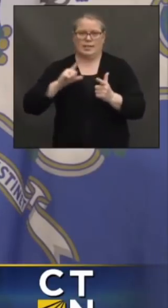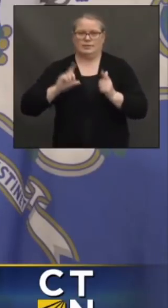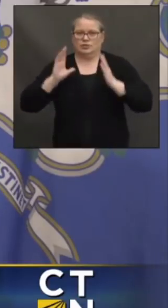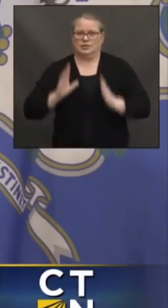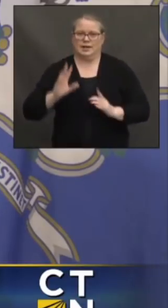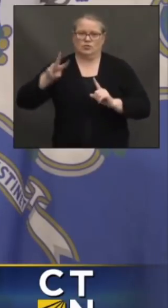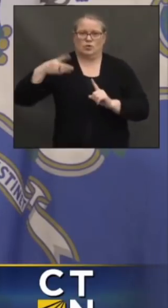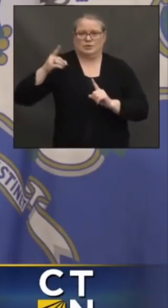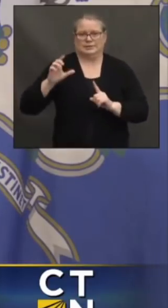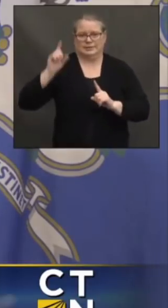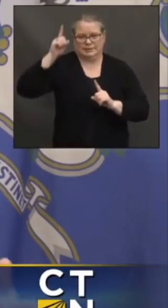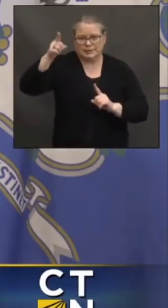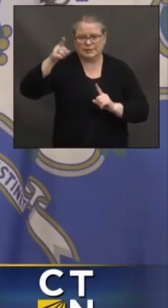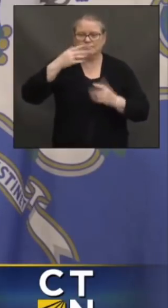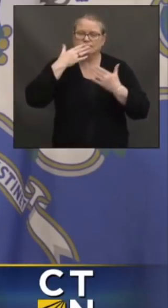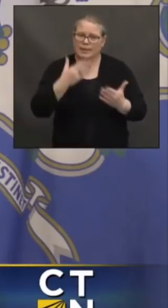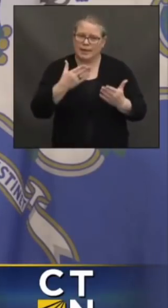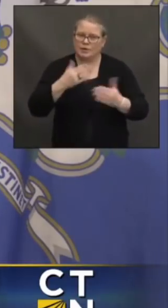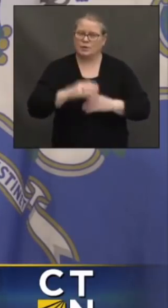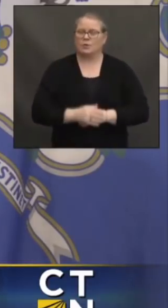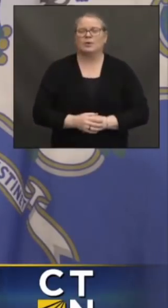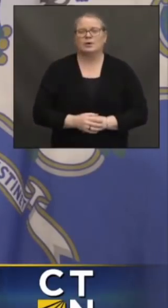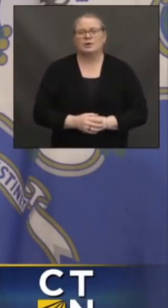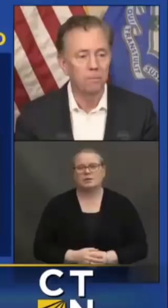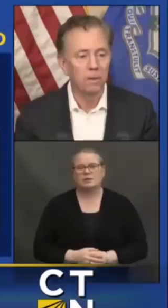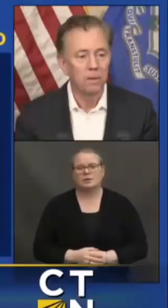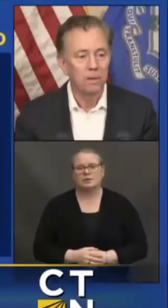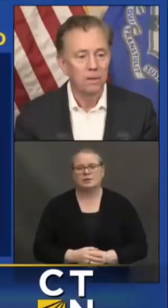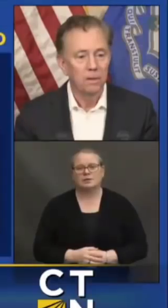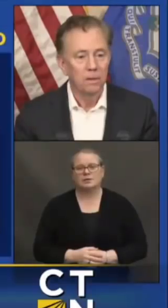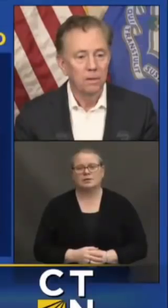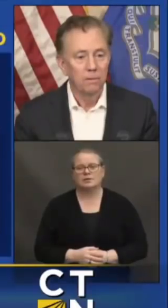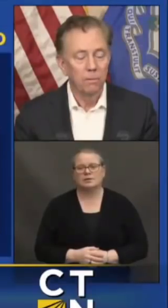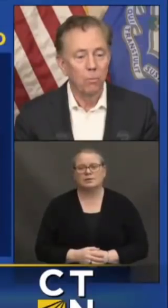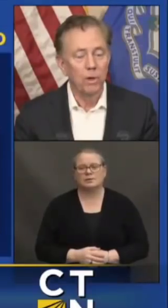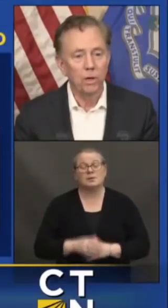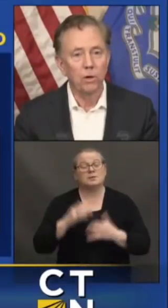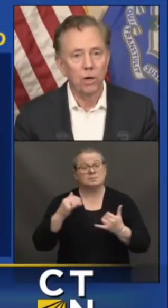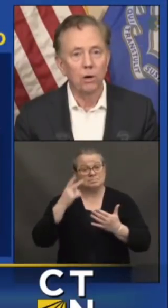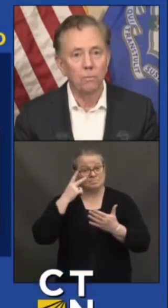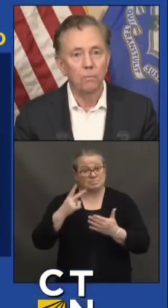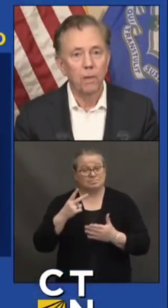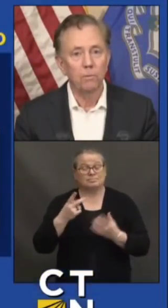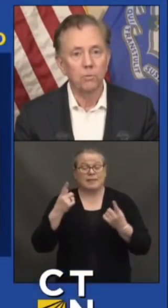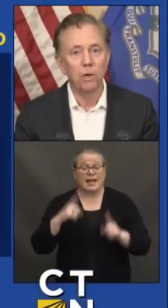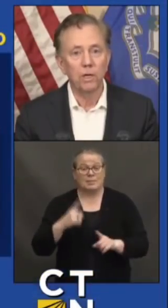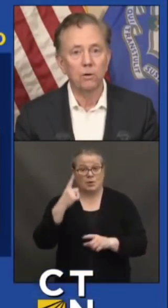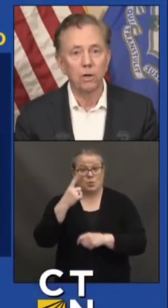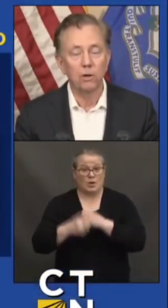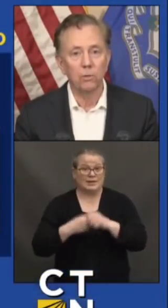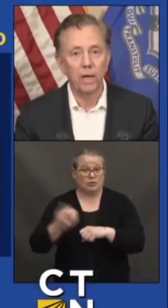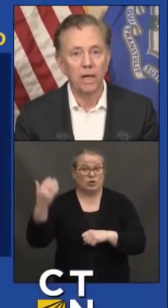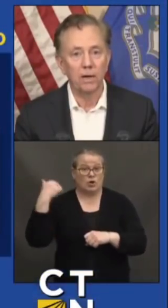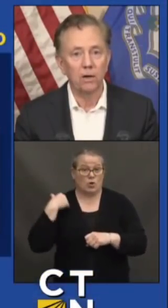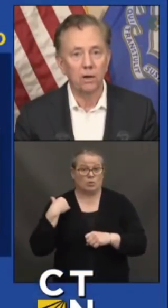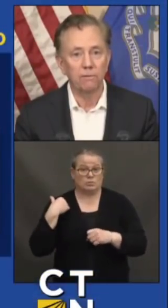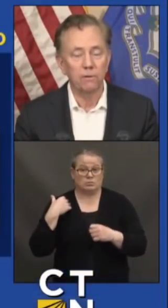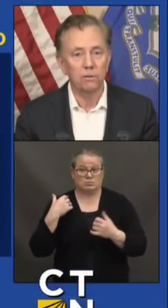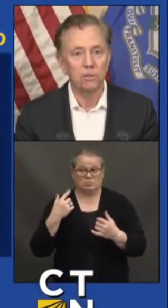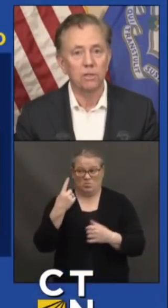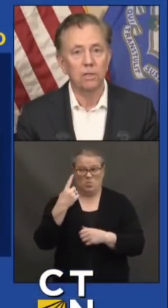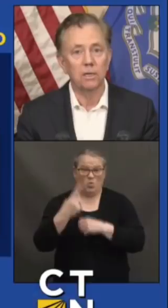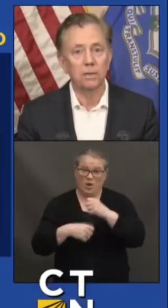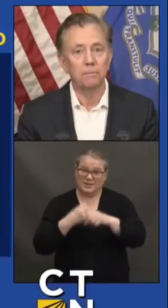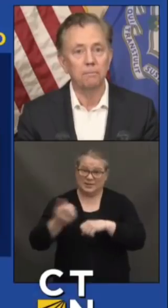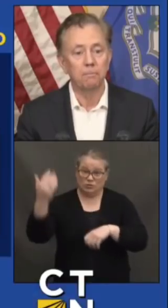Let me just say very quickly, you see this from one year ago. It was one year ago that we had our